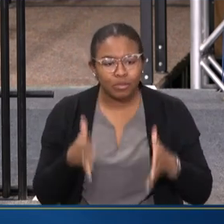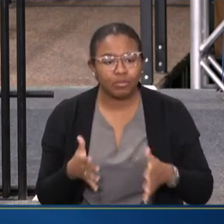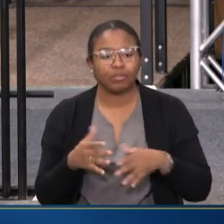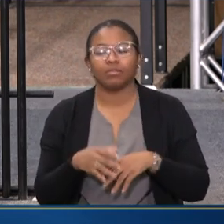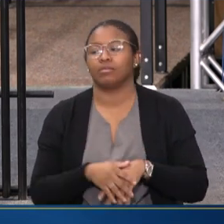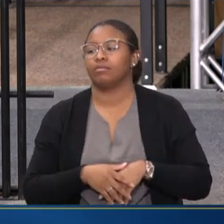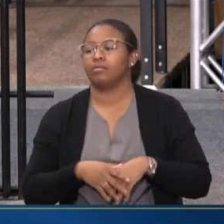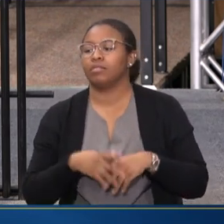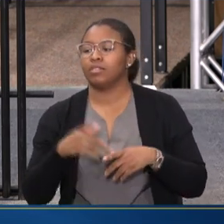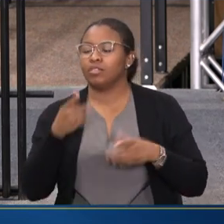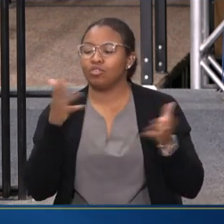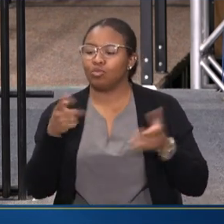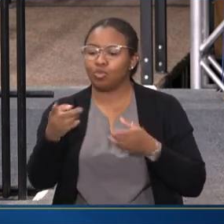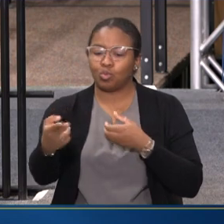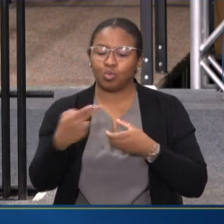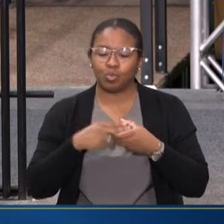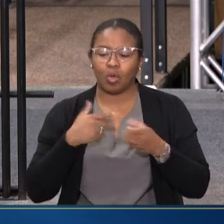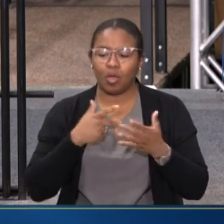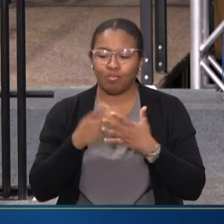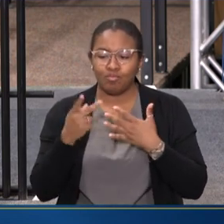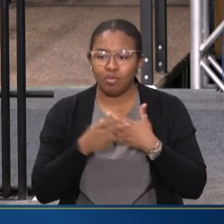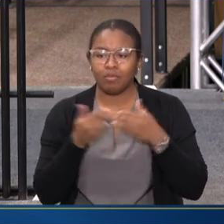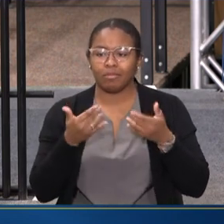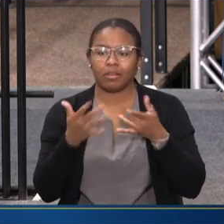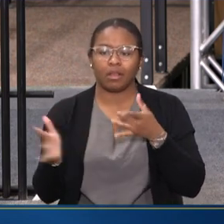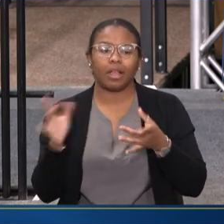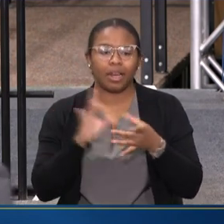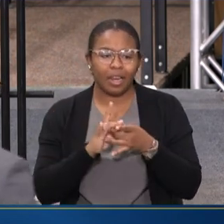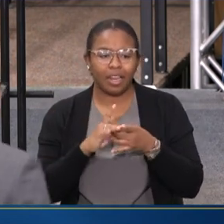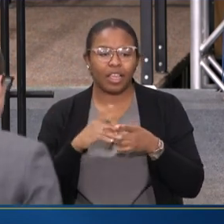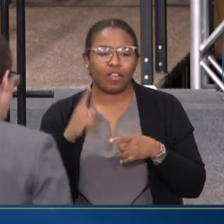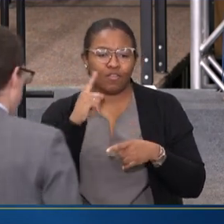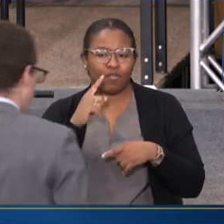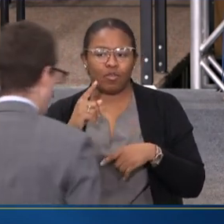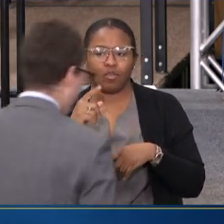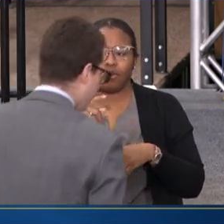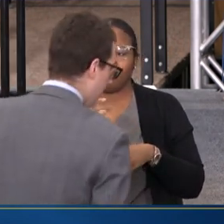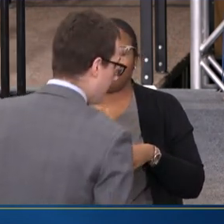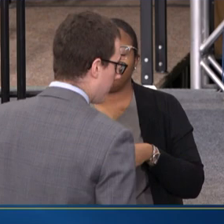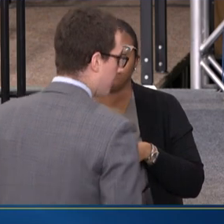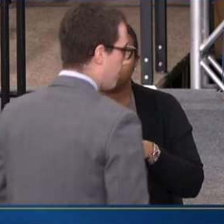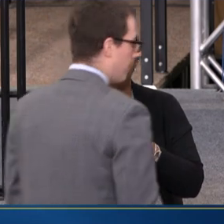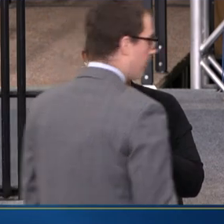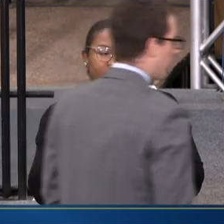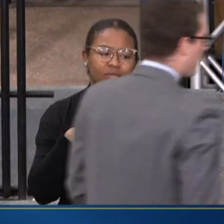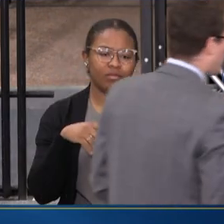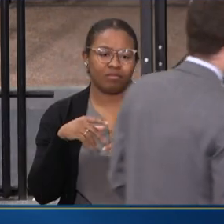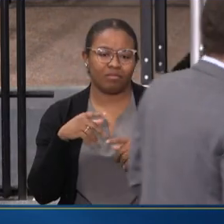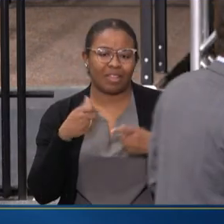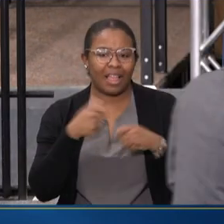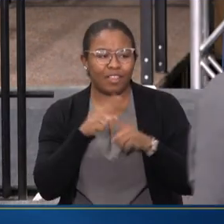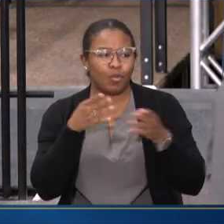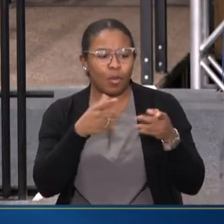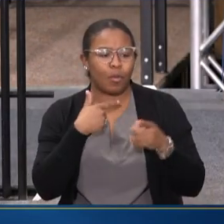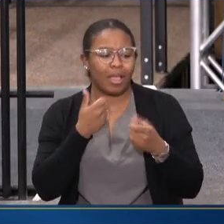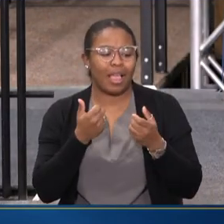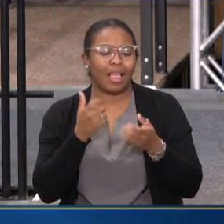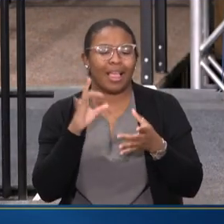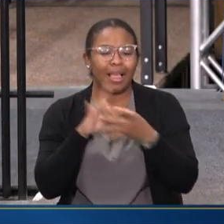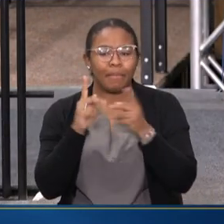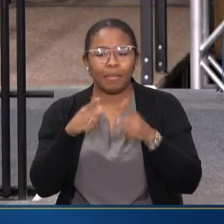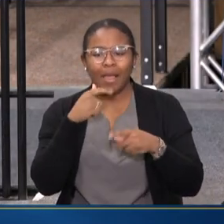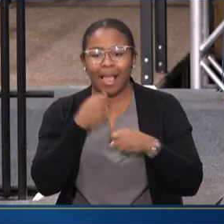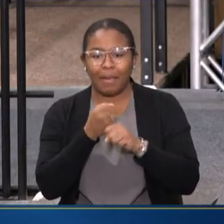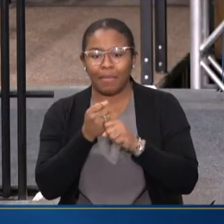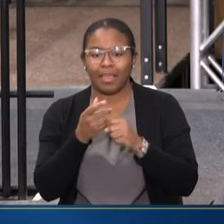JOIN OUR PROGRAMS, TO GET CONNECTED TO HRSA.GOV AND ALL THE WAYS THAT WE HELP PEOPLE GET TRAINED TO BE LICENSED